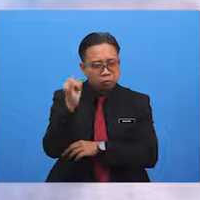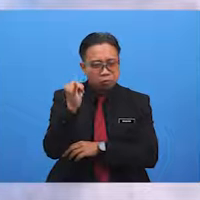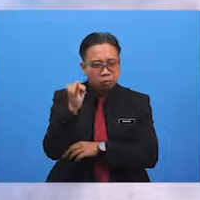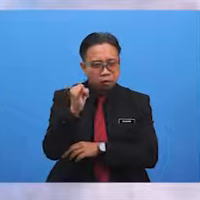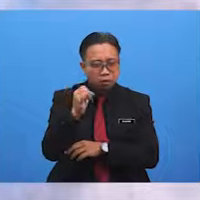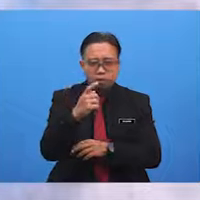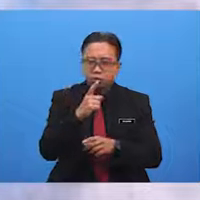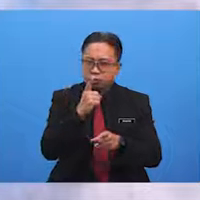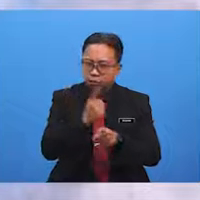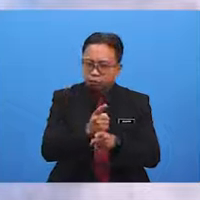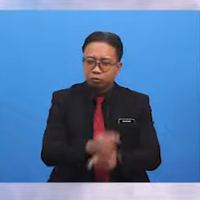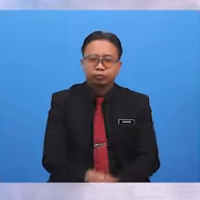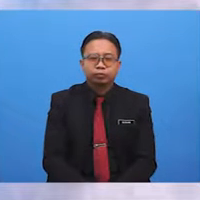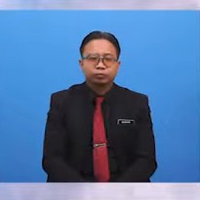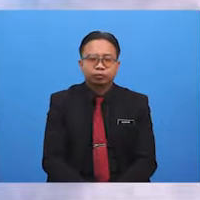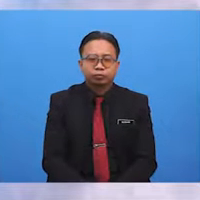answer.